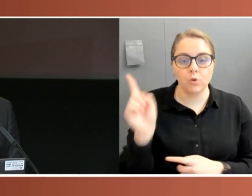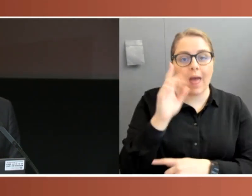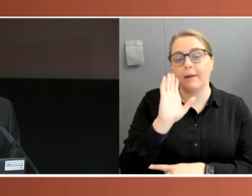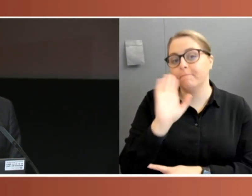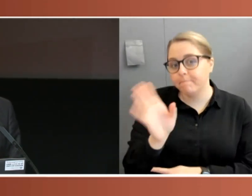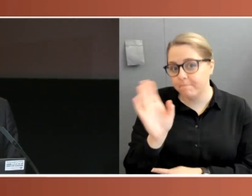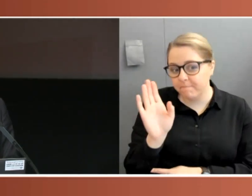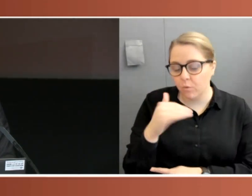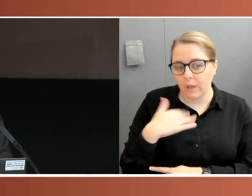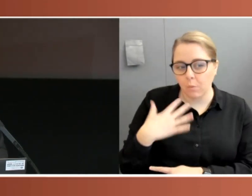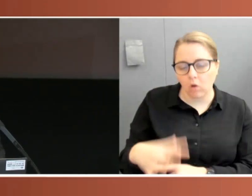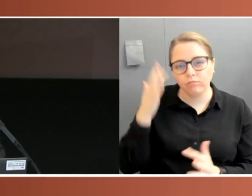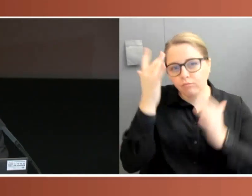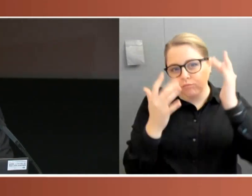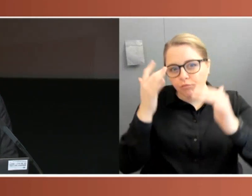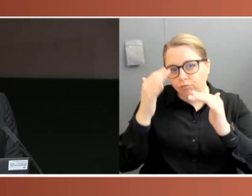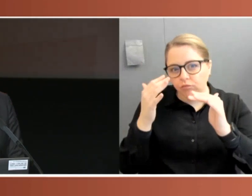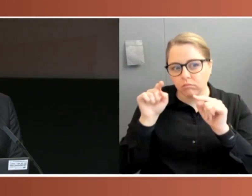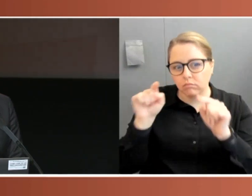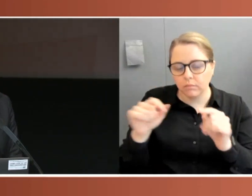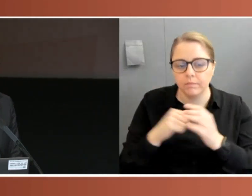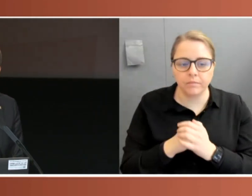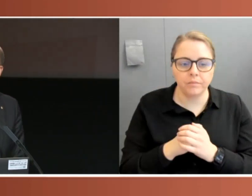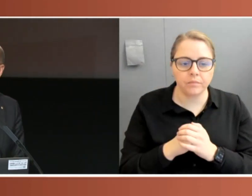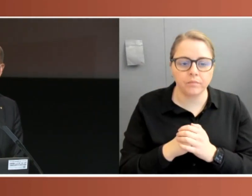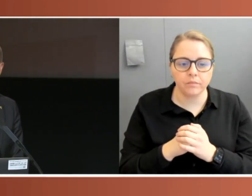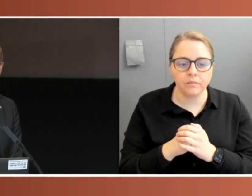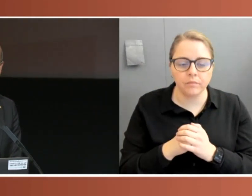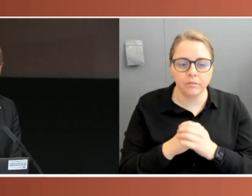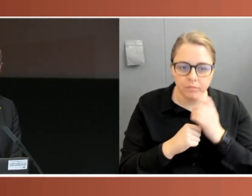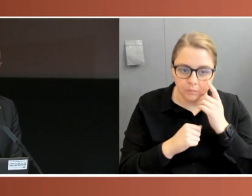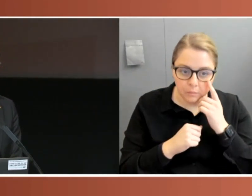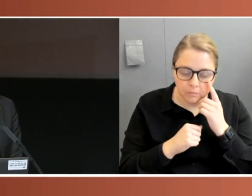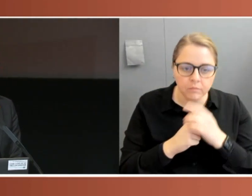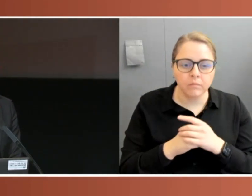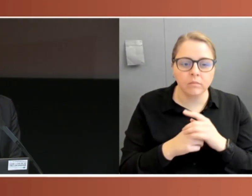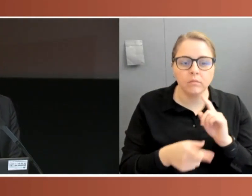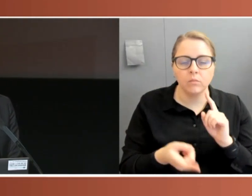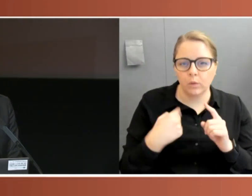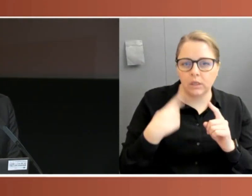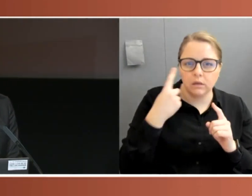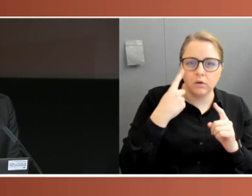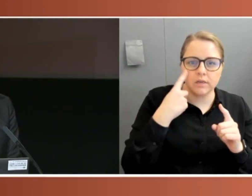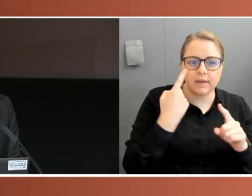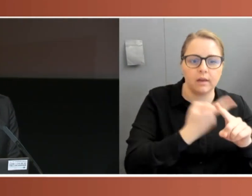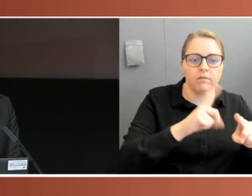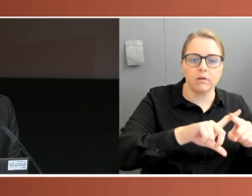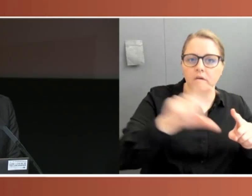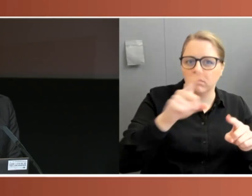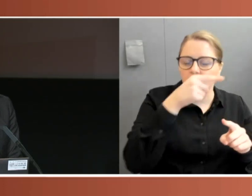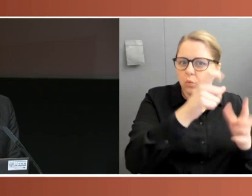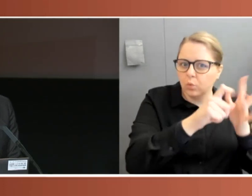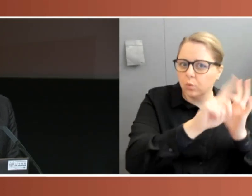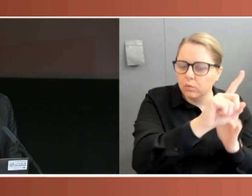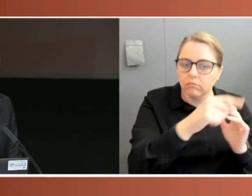question and take a step back from what is often looked at in these areas, which is the role of the executive. What did Scott Morrison as our Prime Minister do?